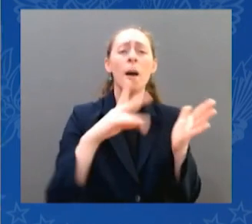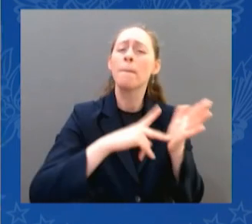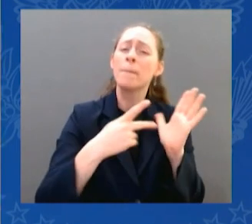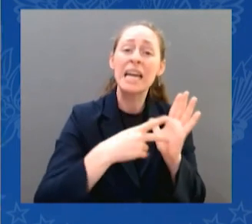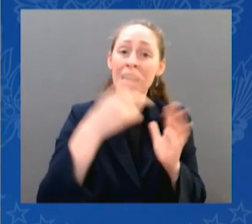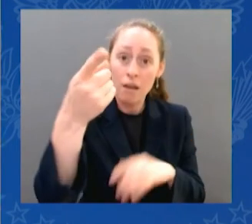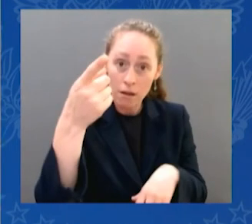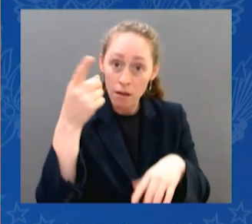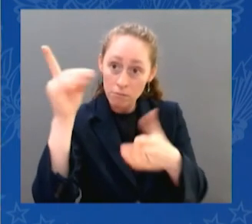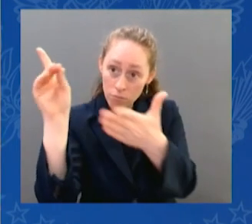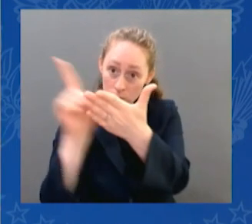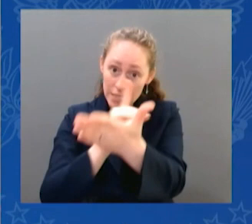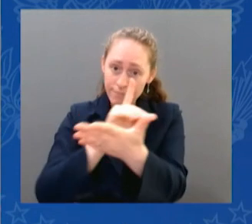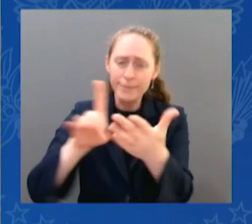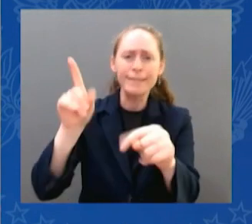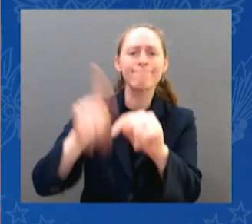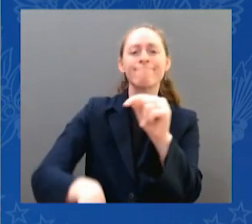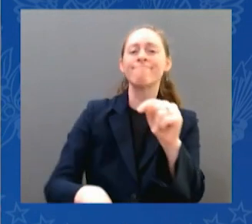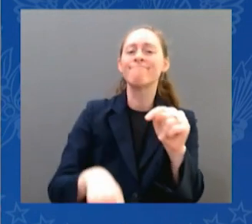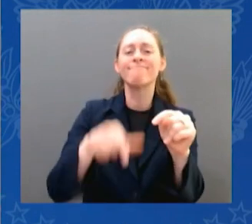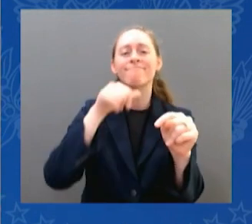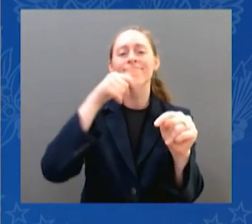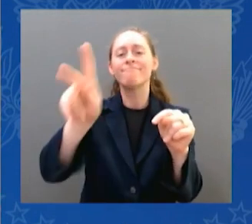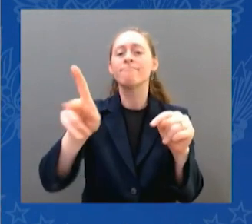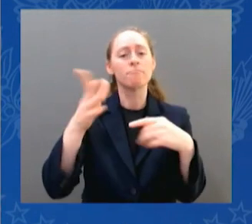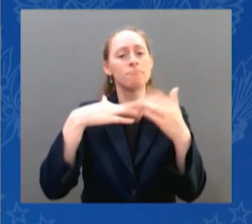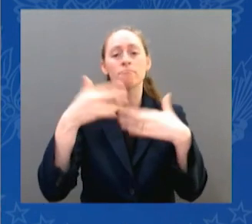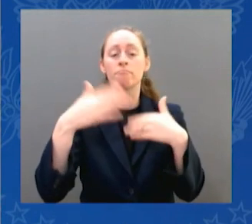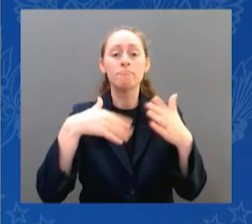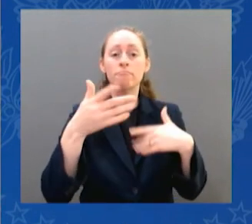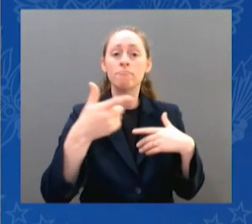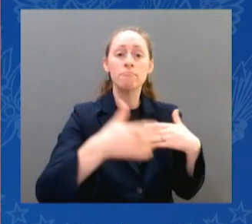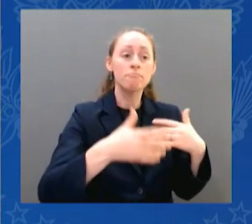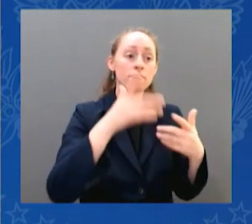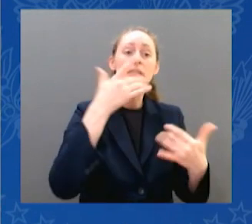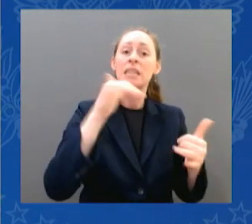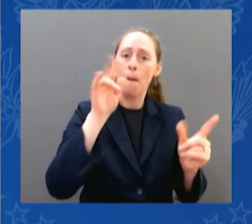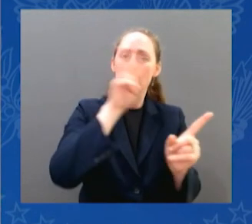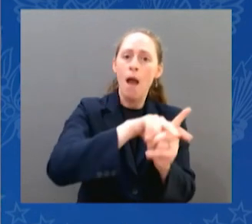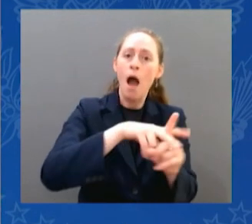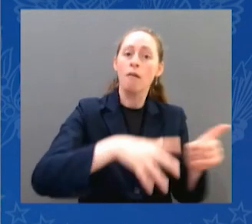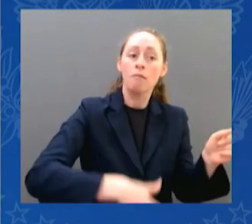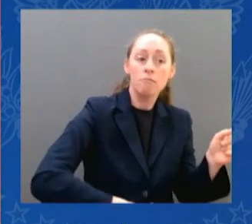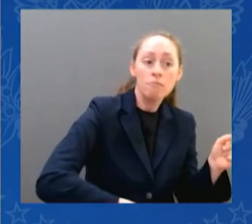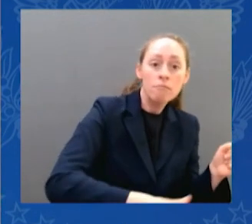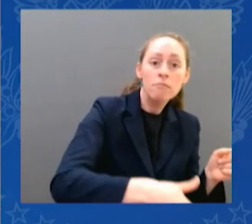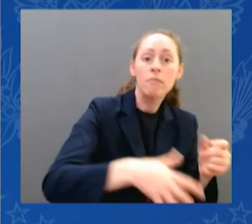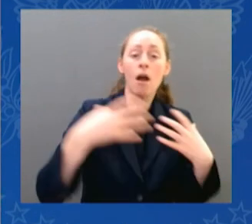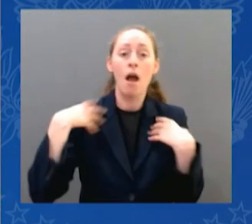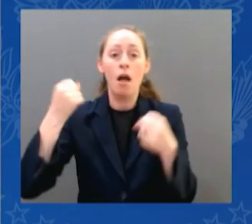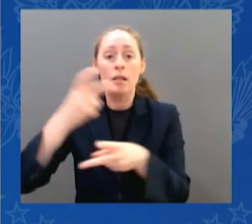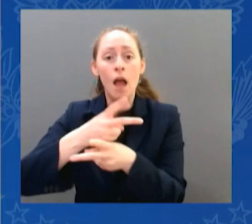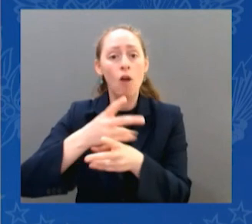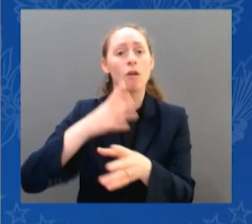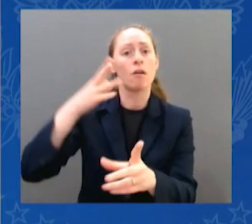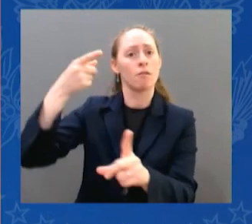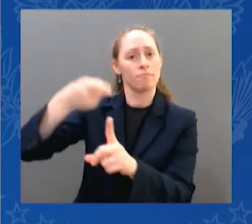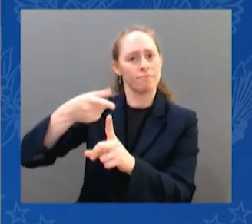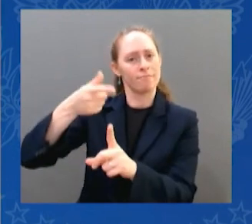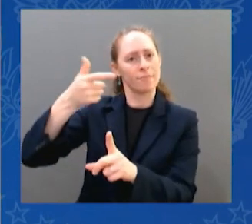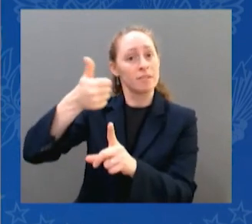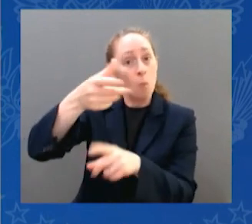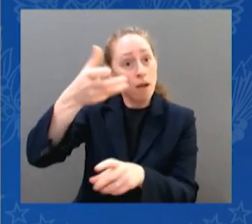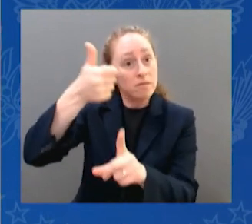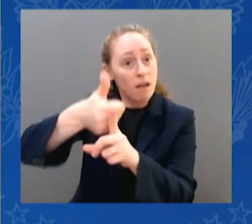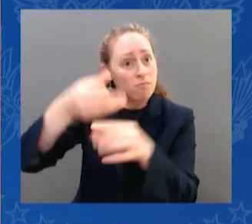health care and autonomy. So we're one step closer, as of this afternoon, I think it's going to be passed by both houses, to enshrine